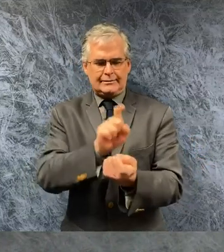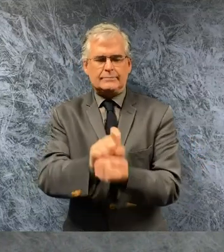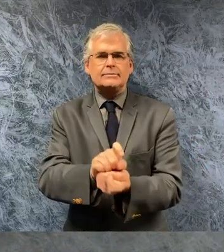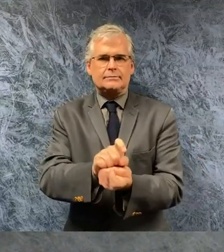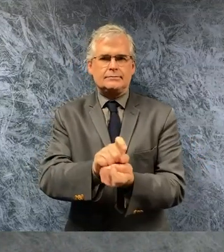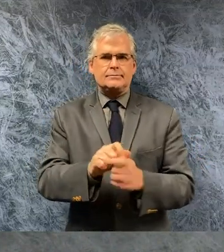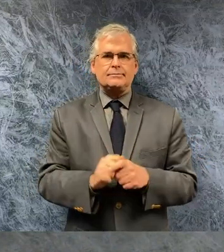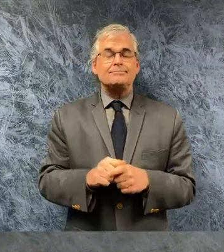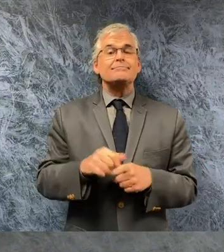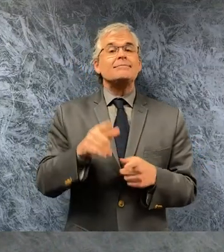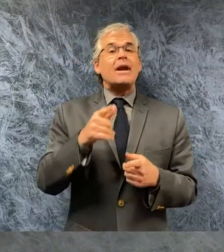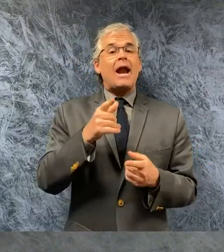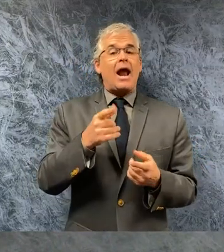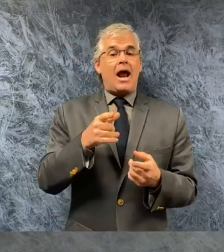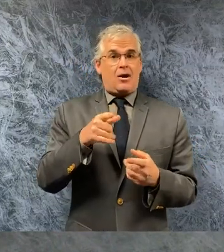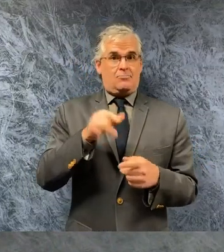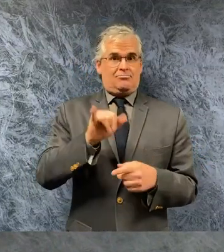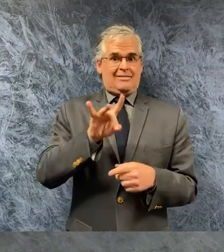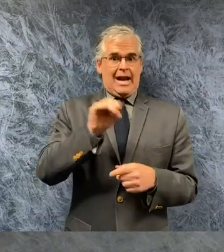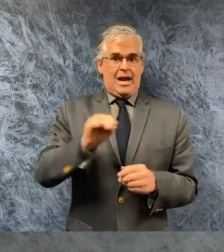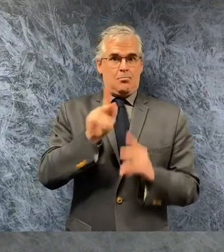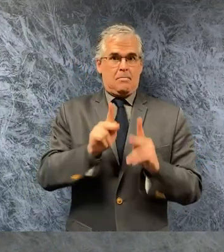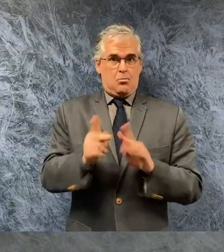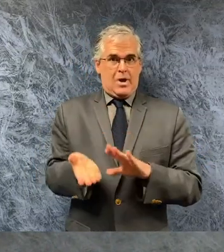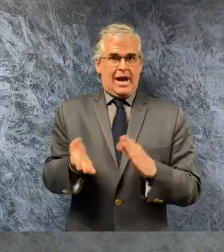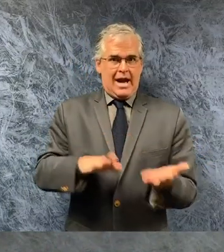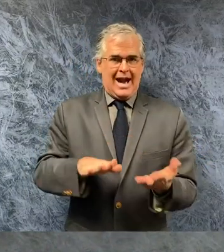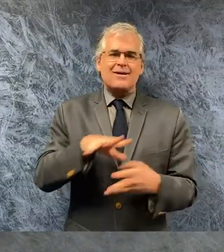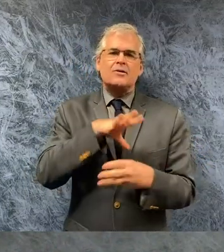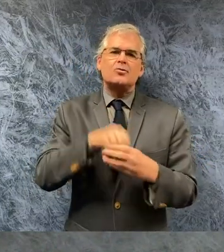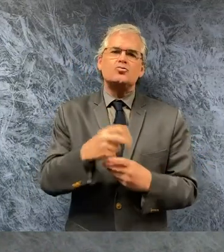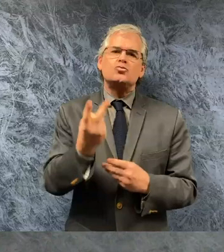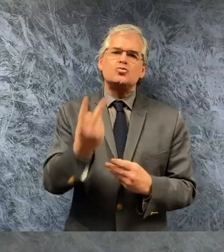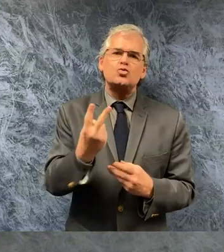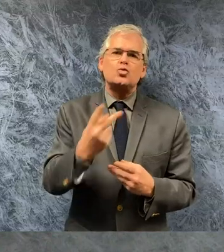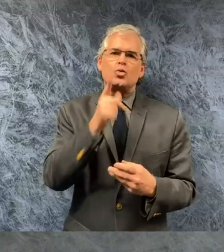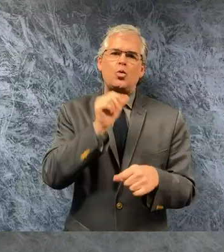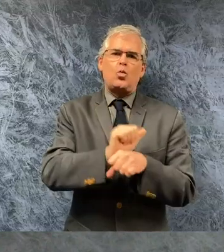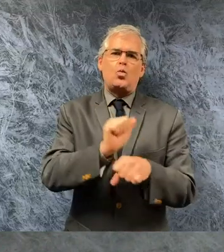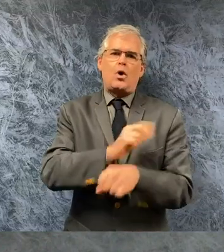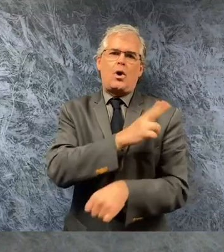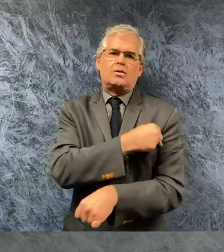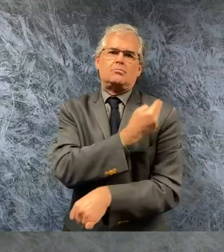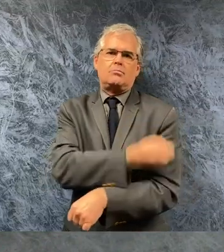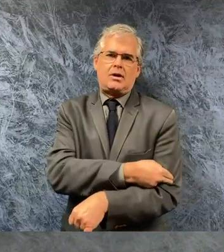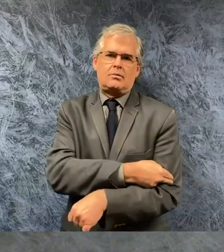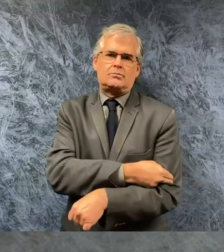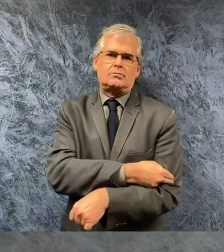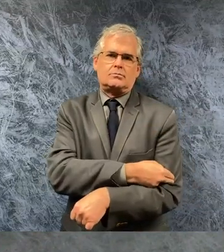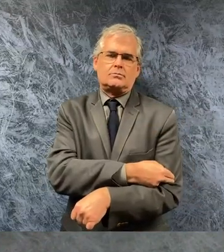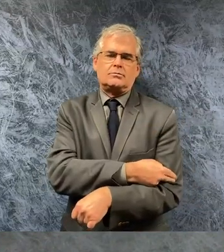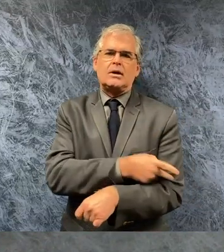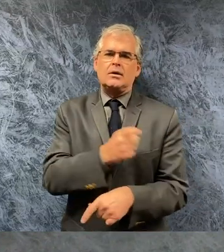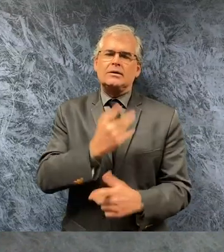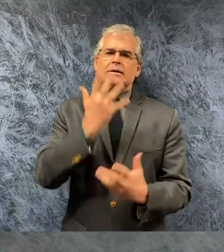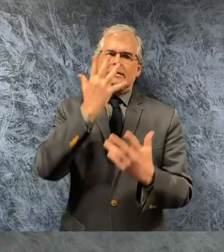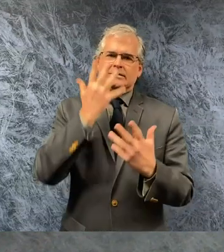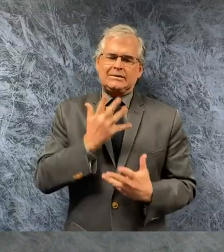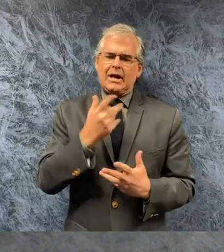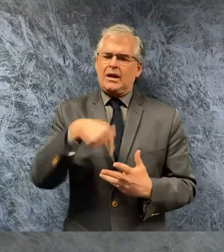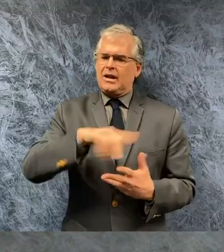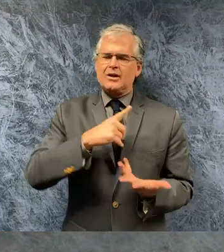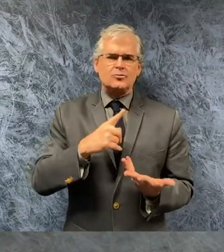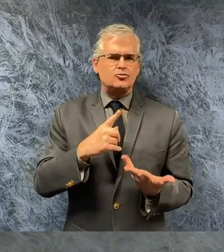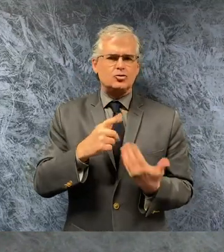two health care workers uh they made the ultimate sacrifice i don't know what i can say about this we lost another one in washoe